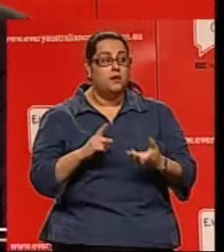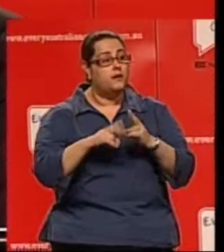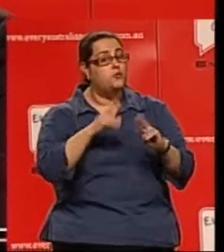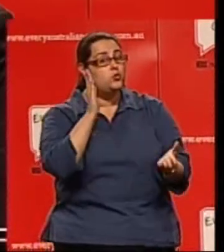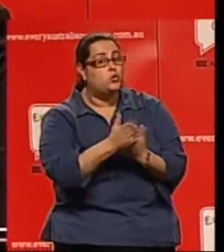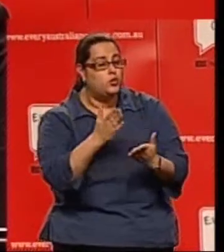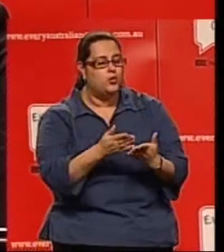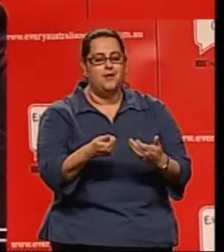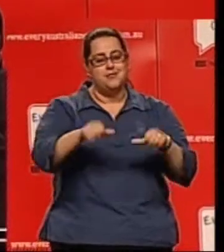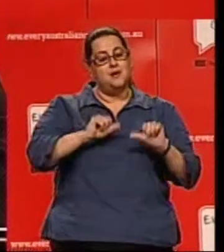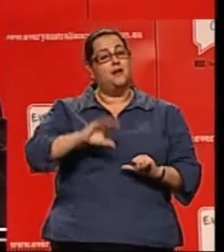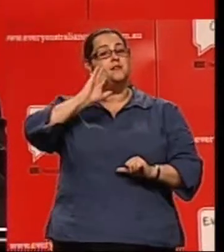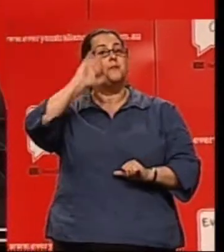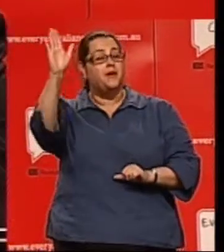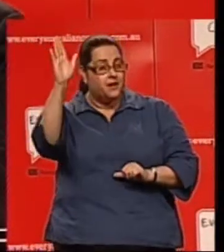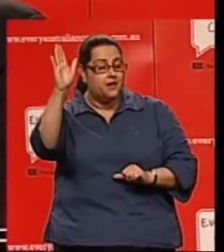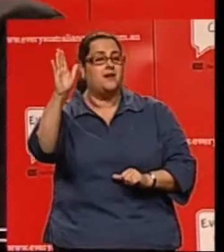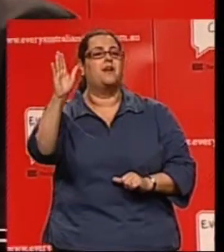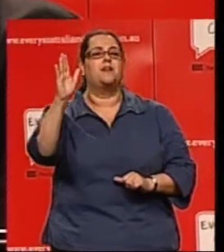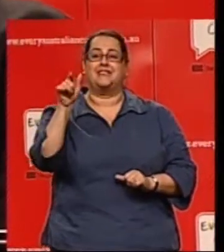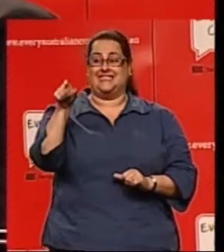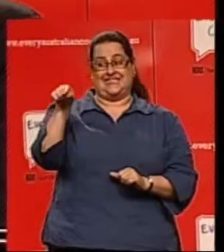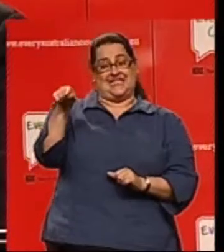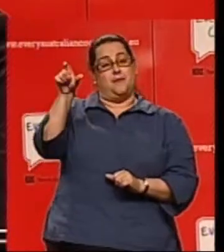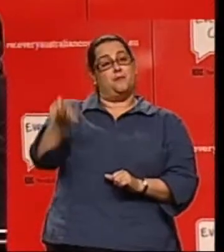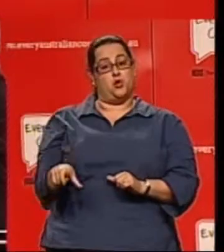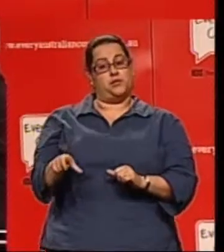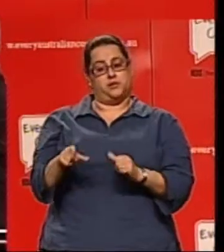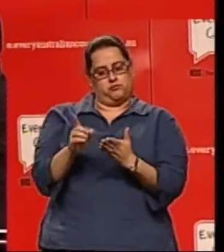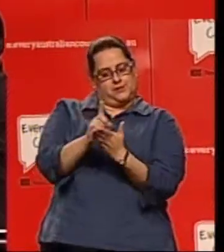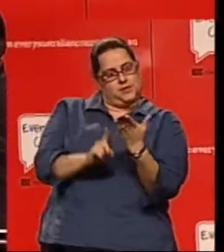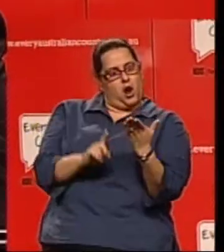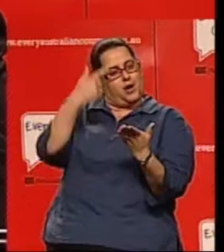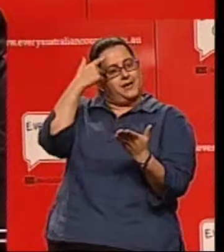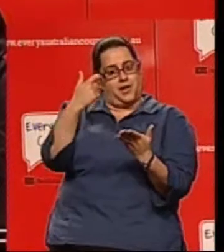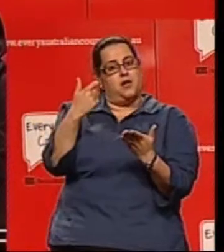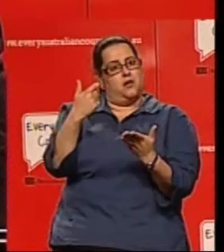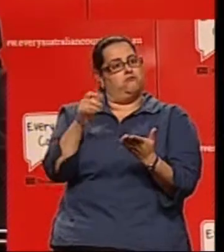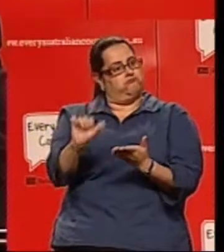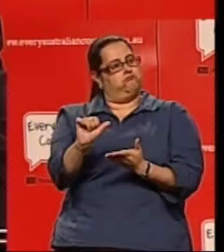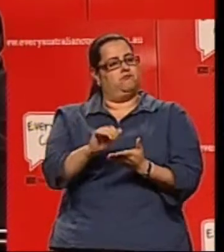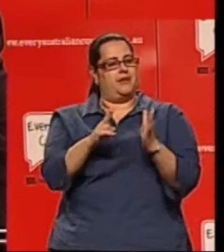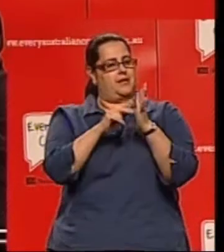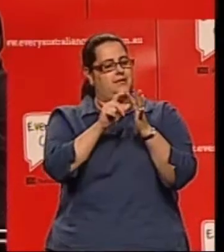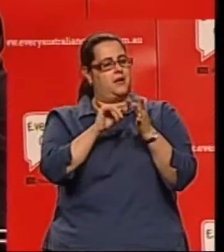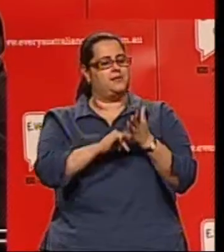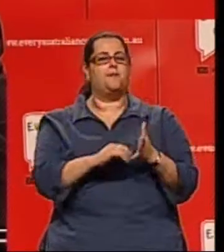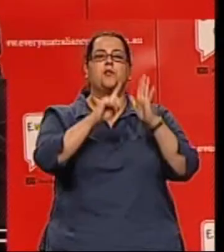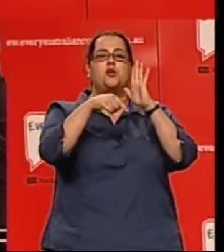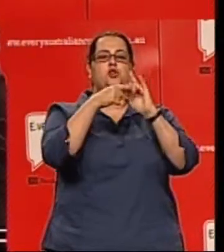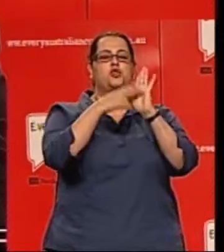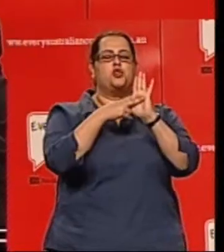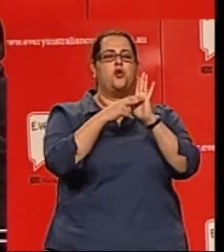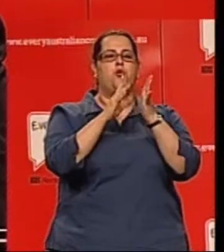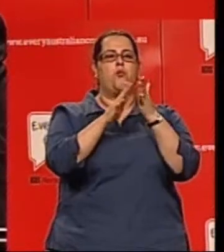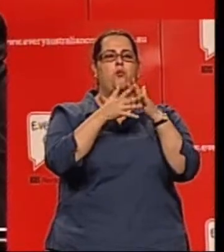case, then our next speaker can lay claim to being the person who designed the idea whose time has come. John Walsh has had